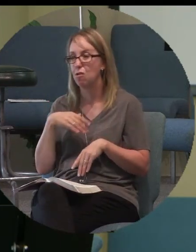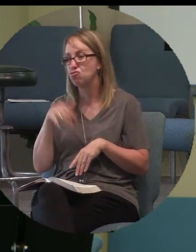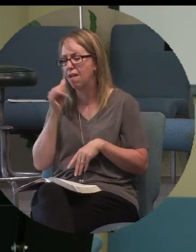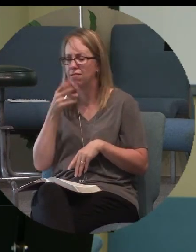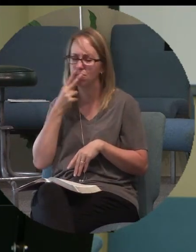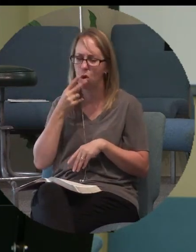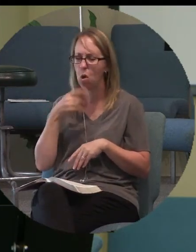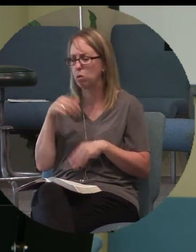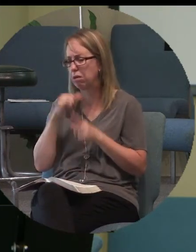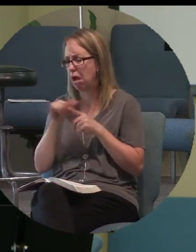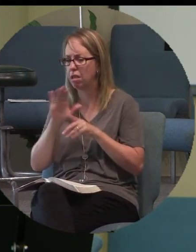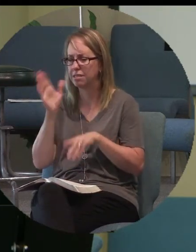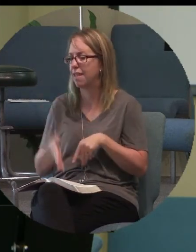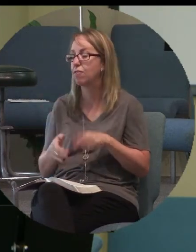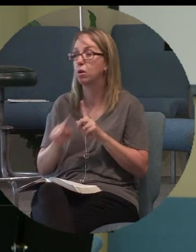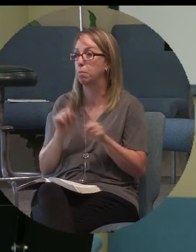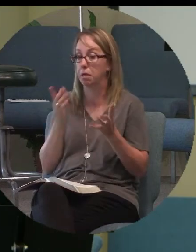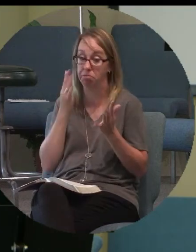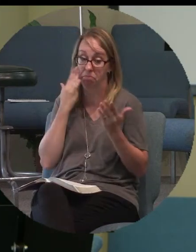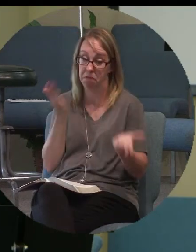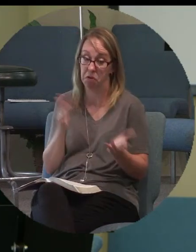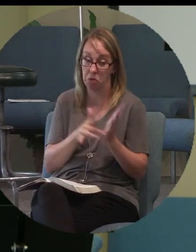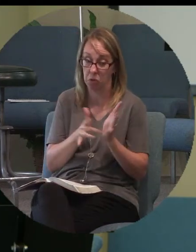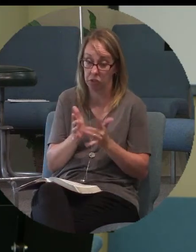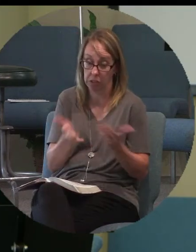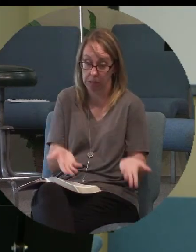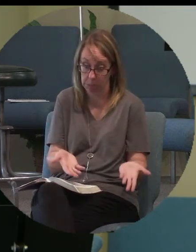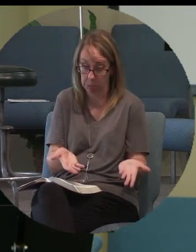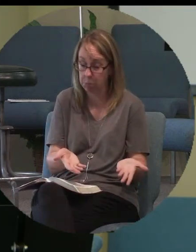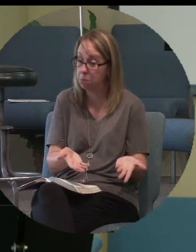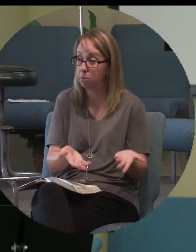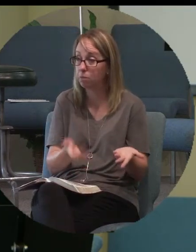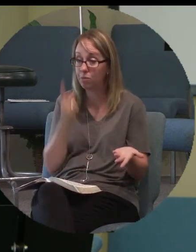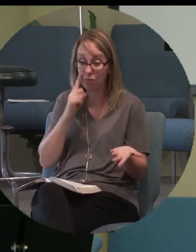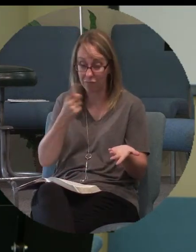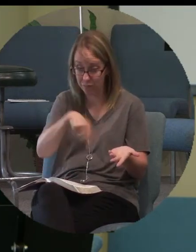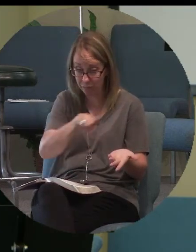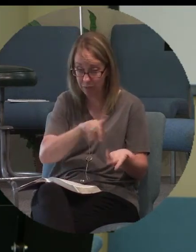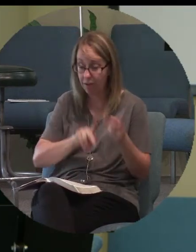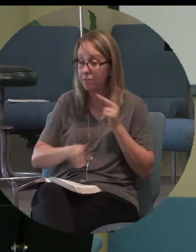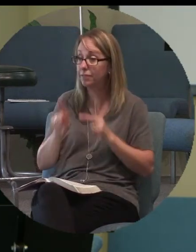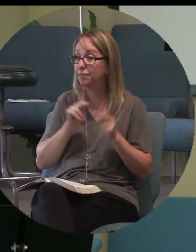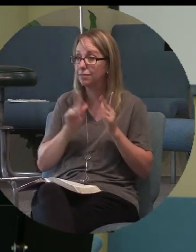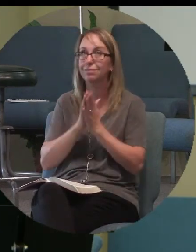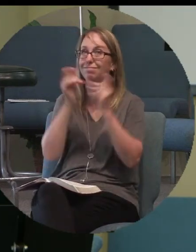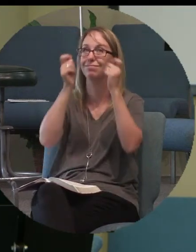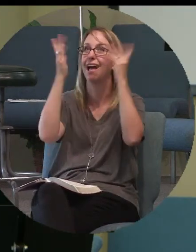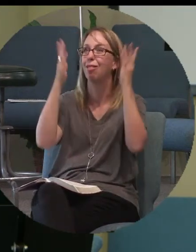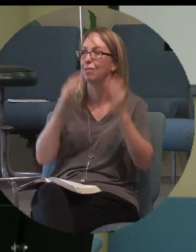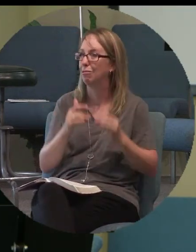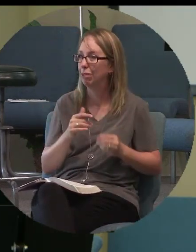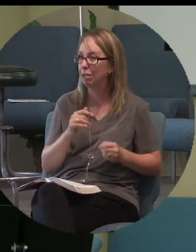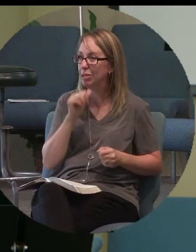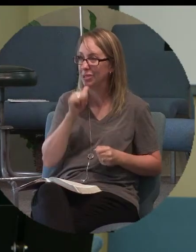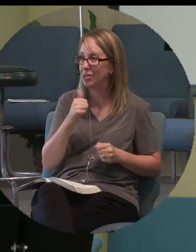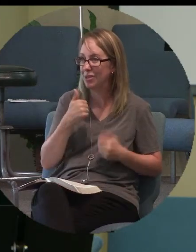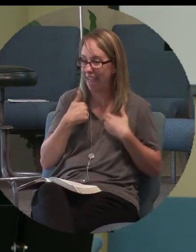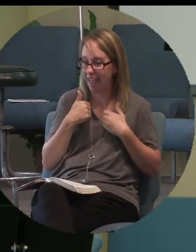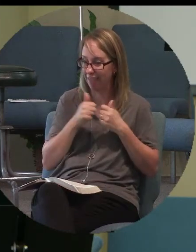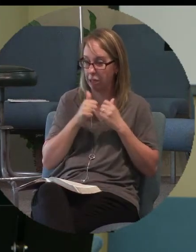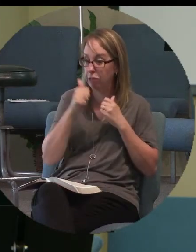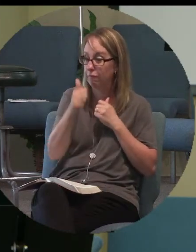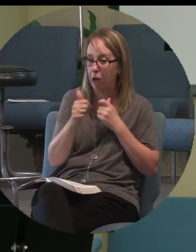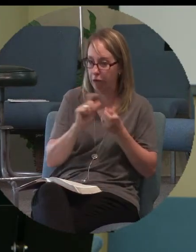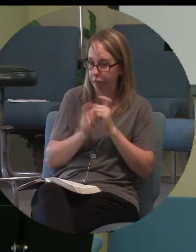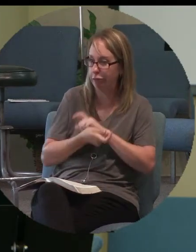wrong but just didn't know Jesus. And for those people hallelujah you didn't have as far to go.